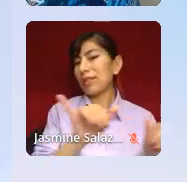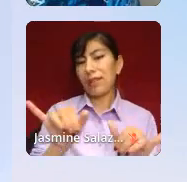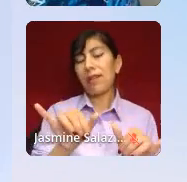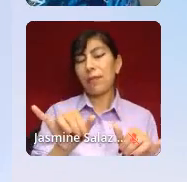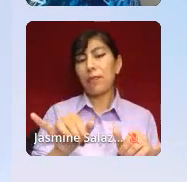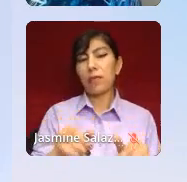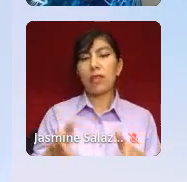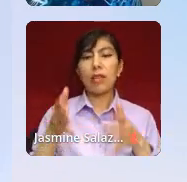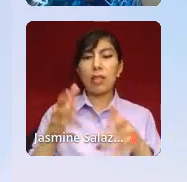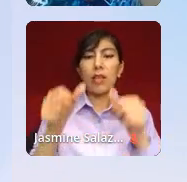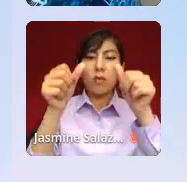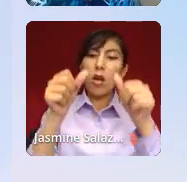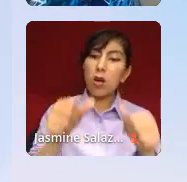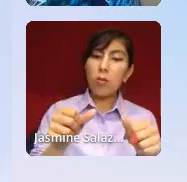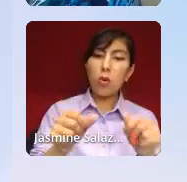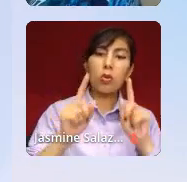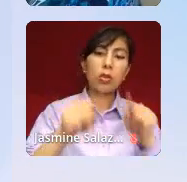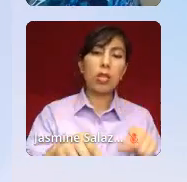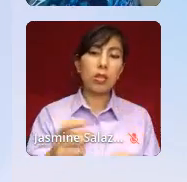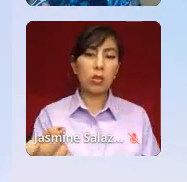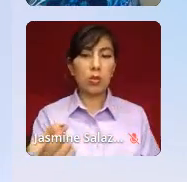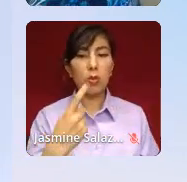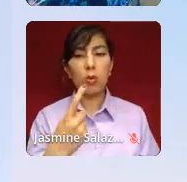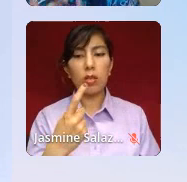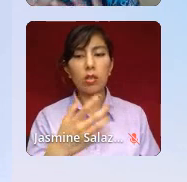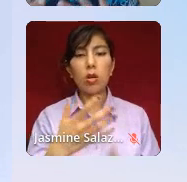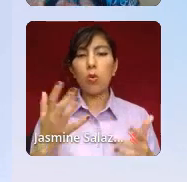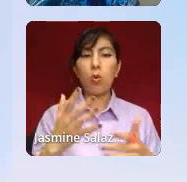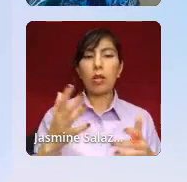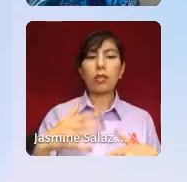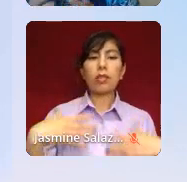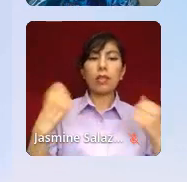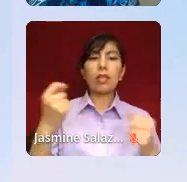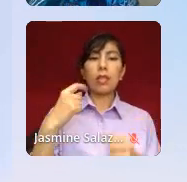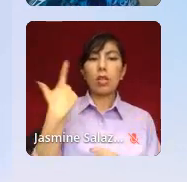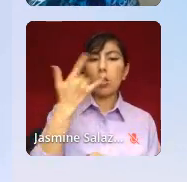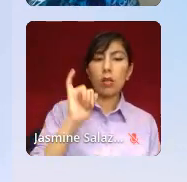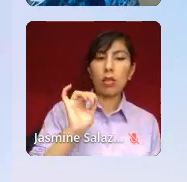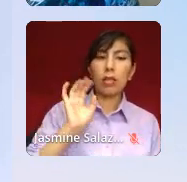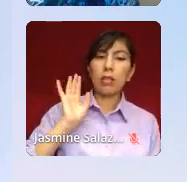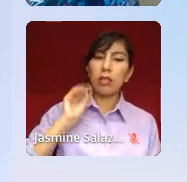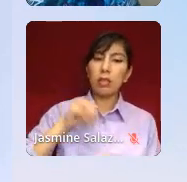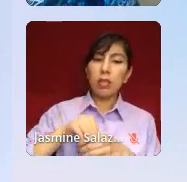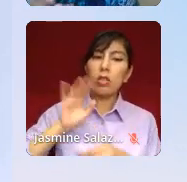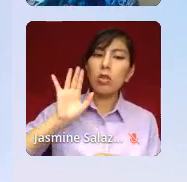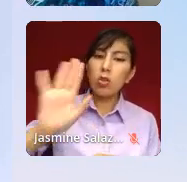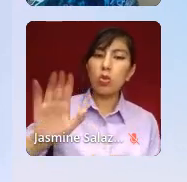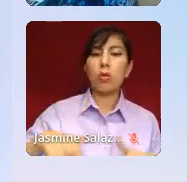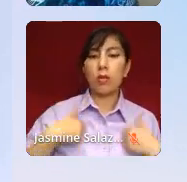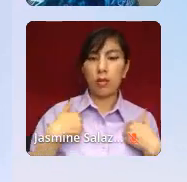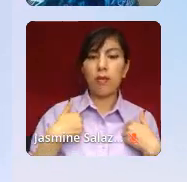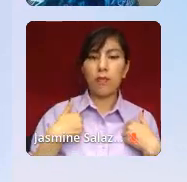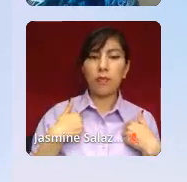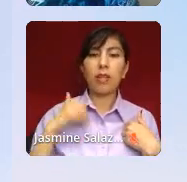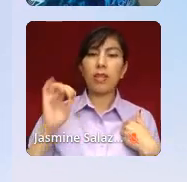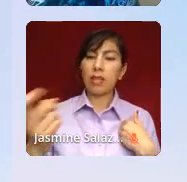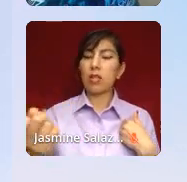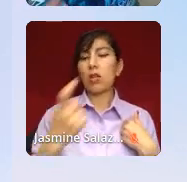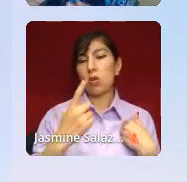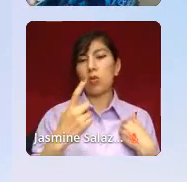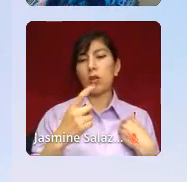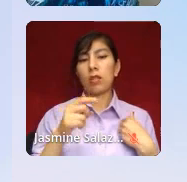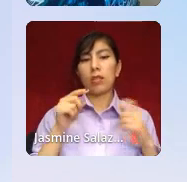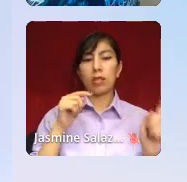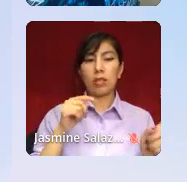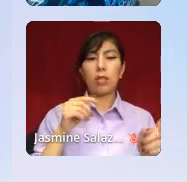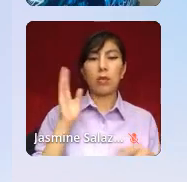leave a post answering the question, what does healing look like in your life? That's a question that Kolechi asked